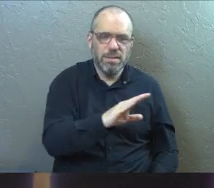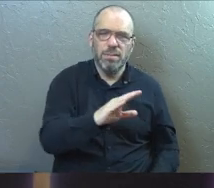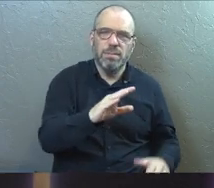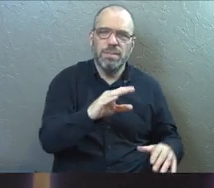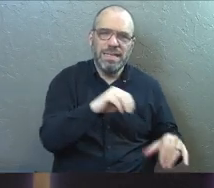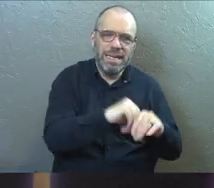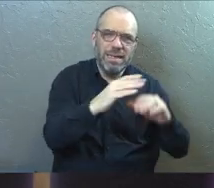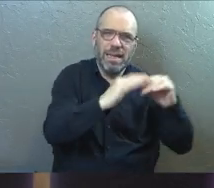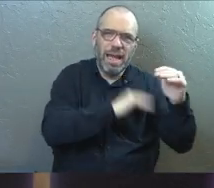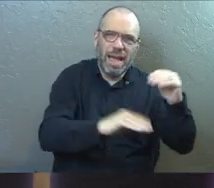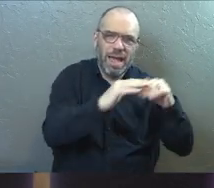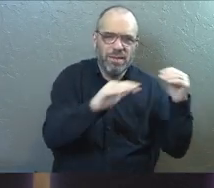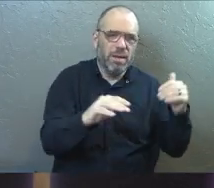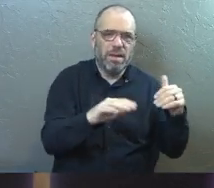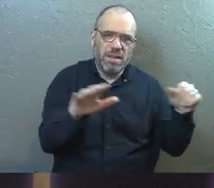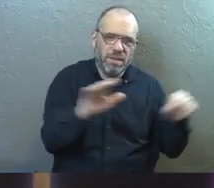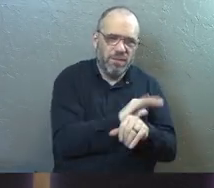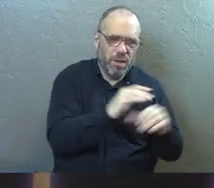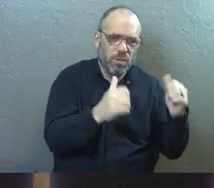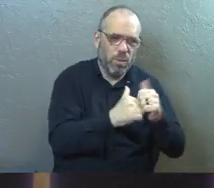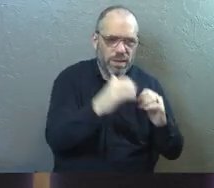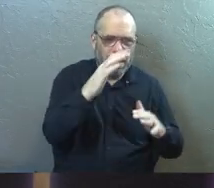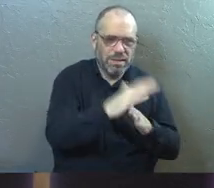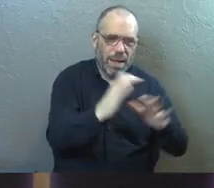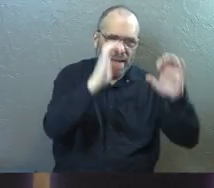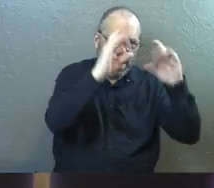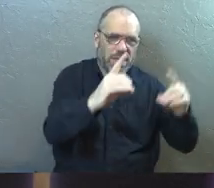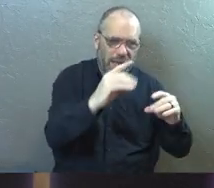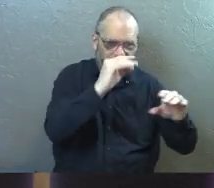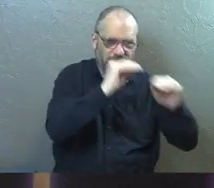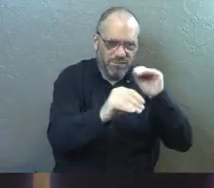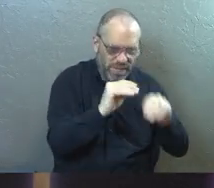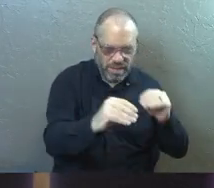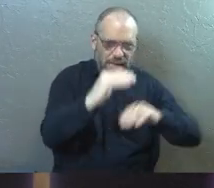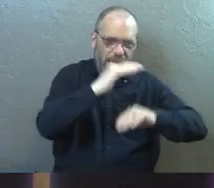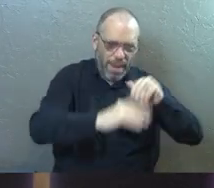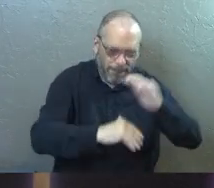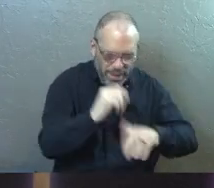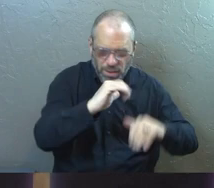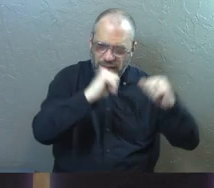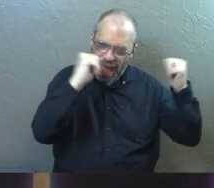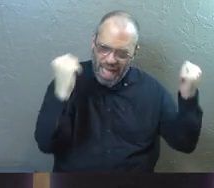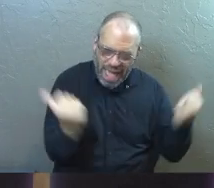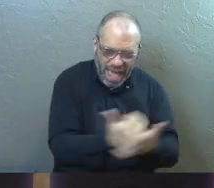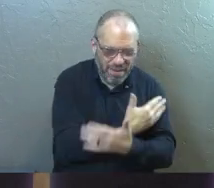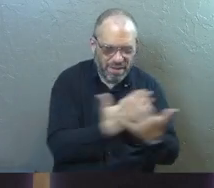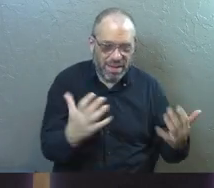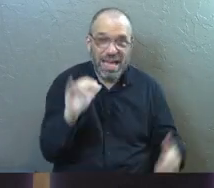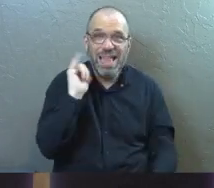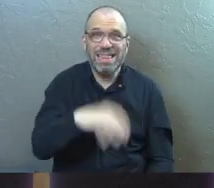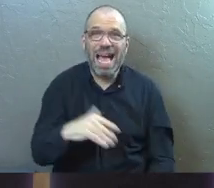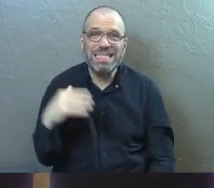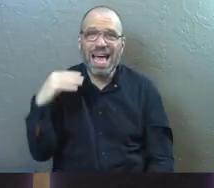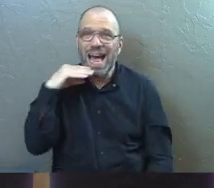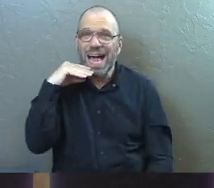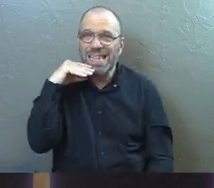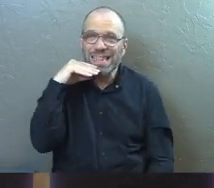most important, filled by the most educated and the top spots need to fix and build everything and it's a lie.